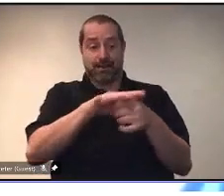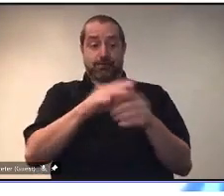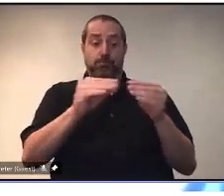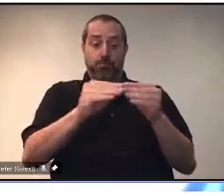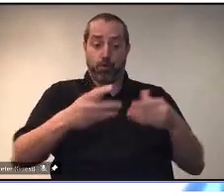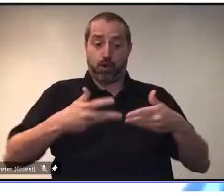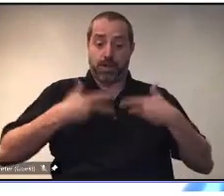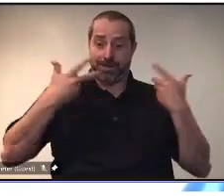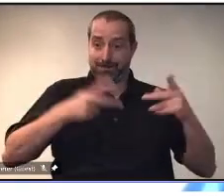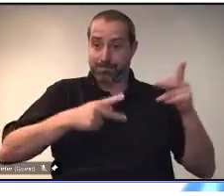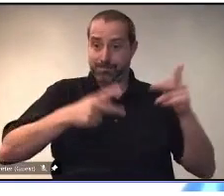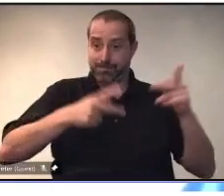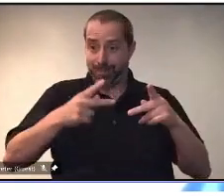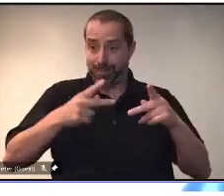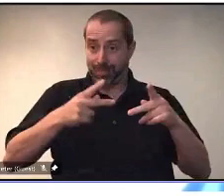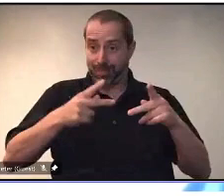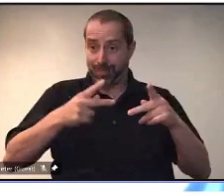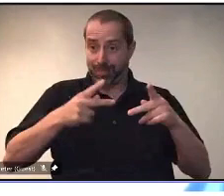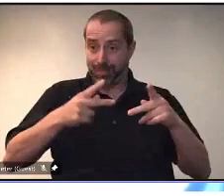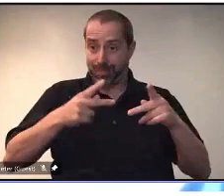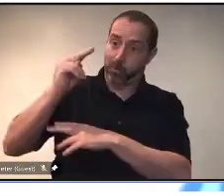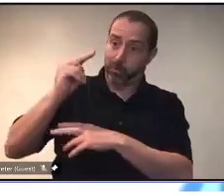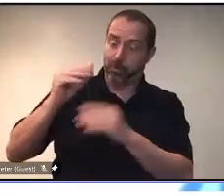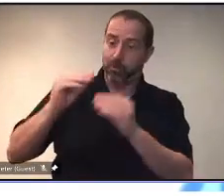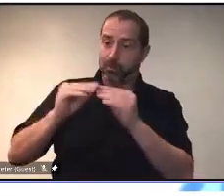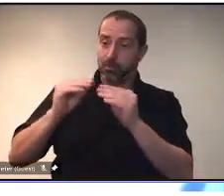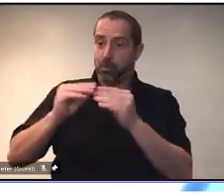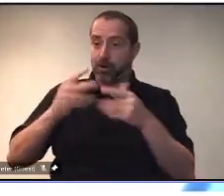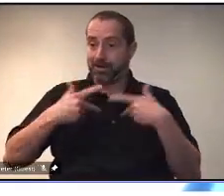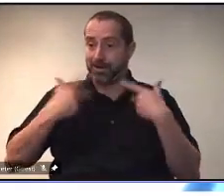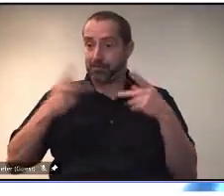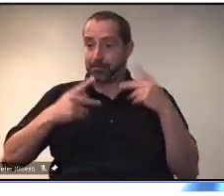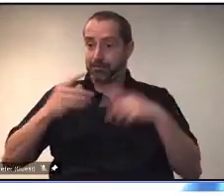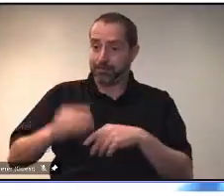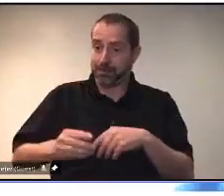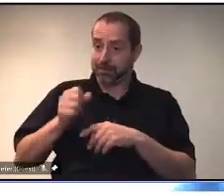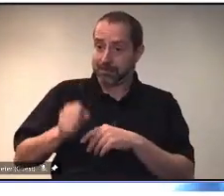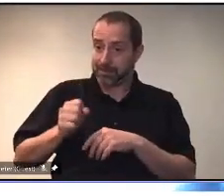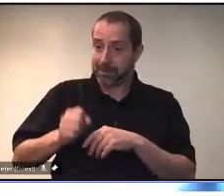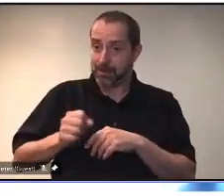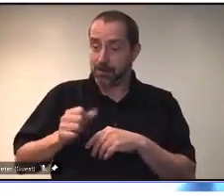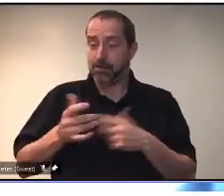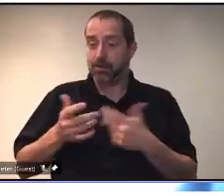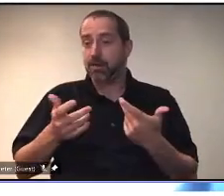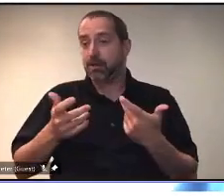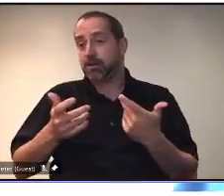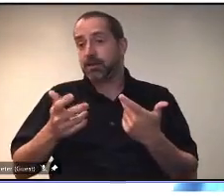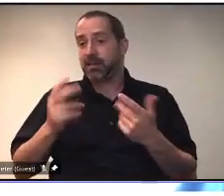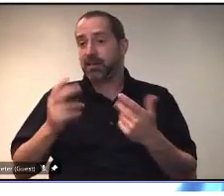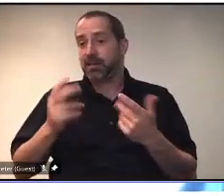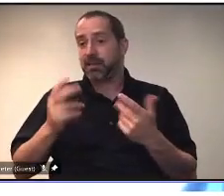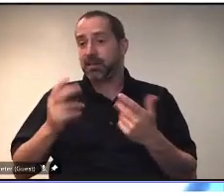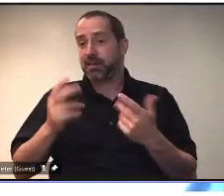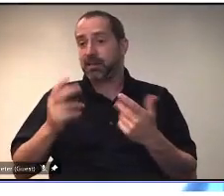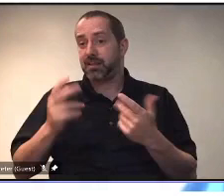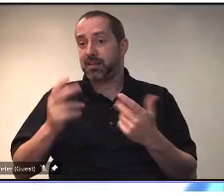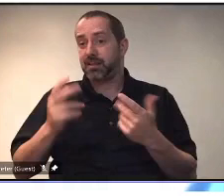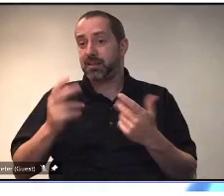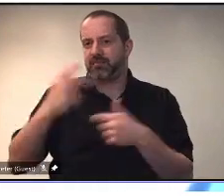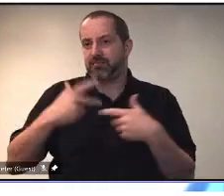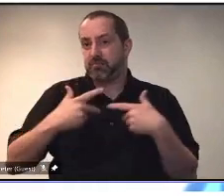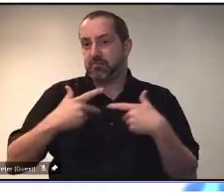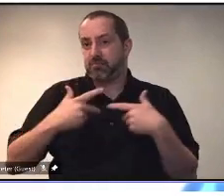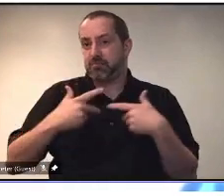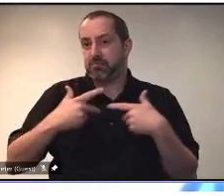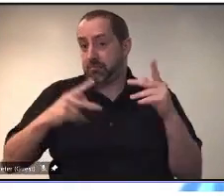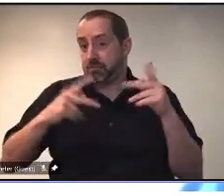a bit later, except in the far north. In the south, you know, variable population. Some communities have more